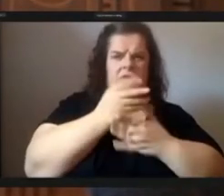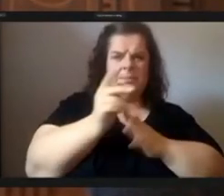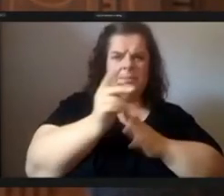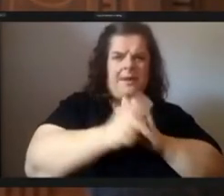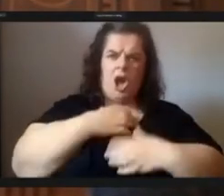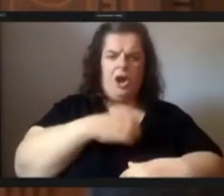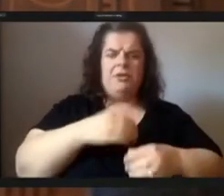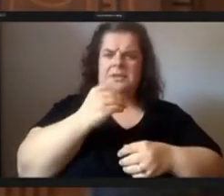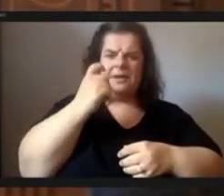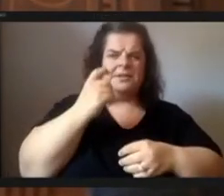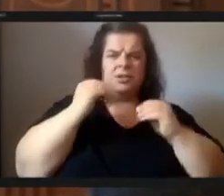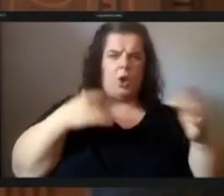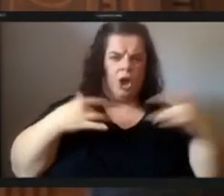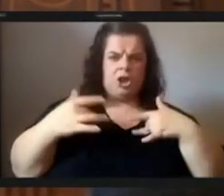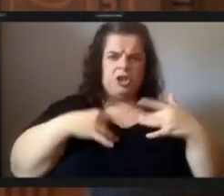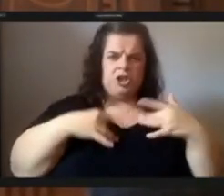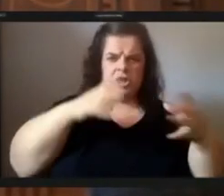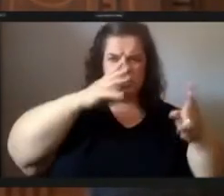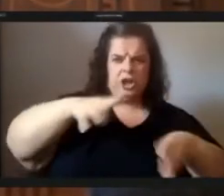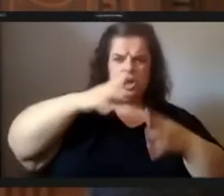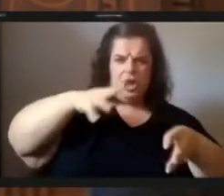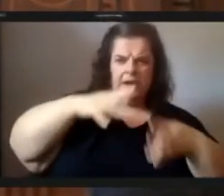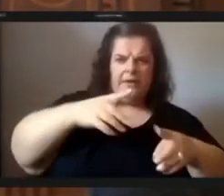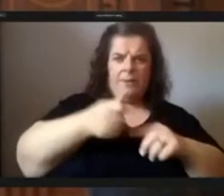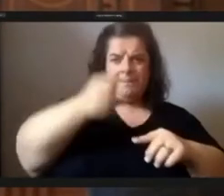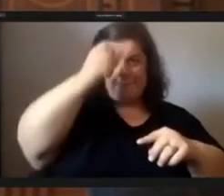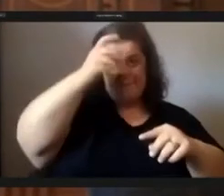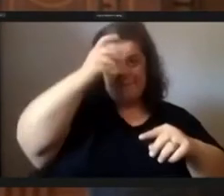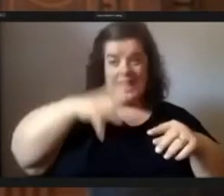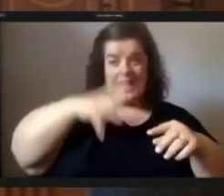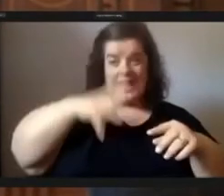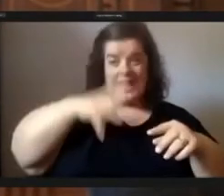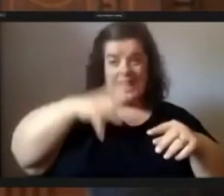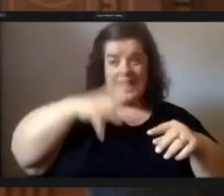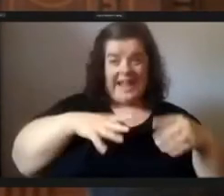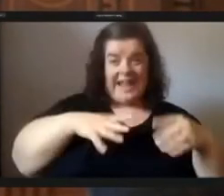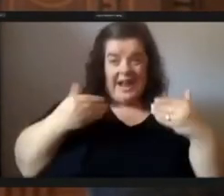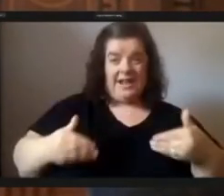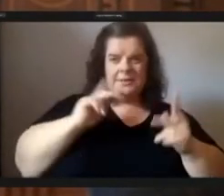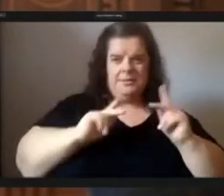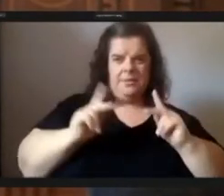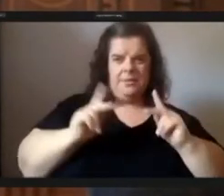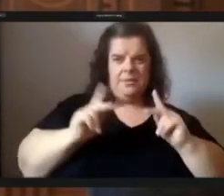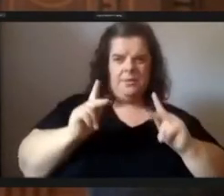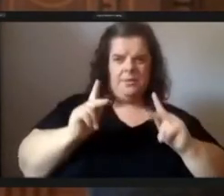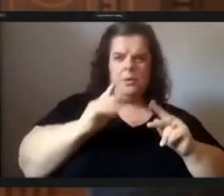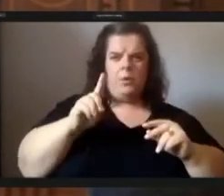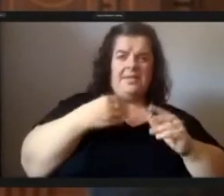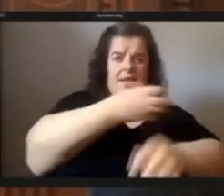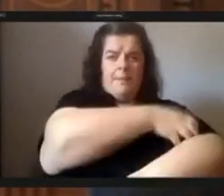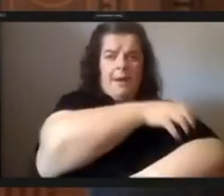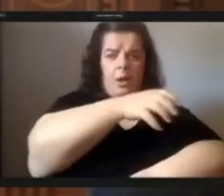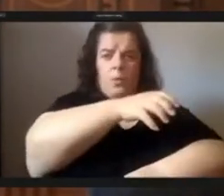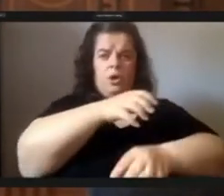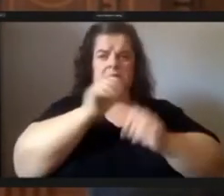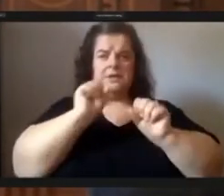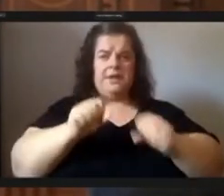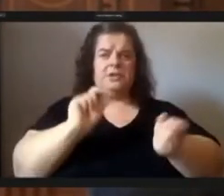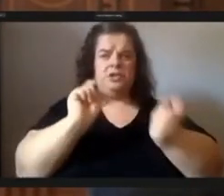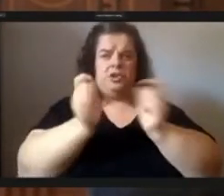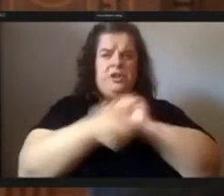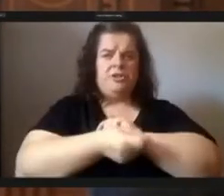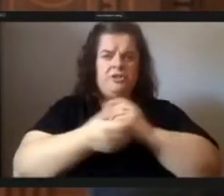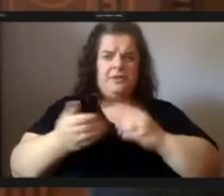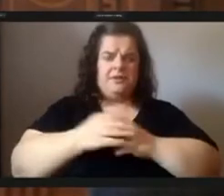man and women who have the power to change things people